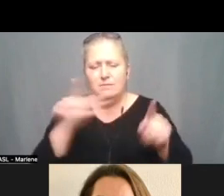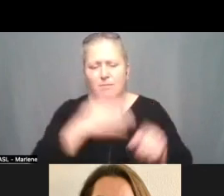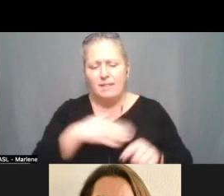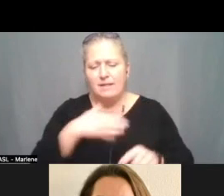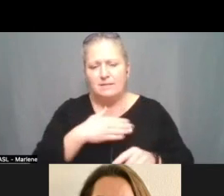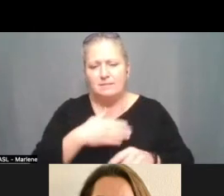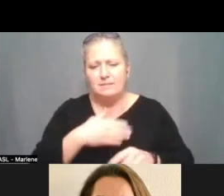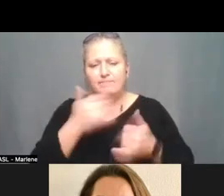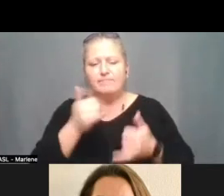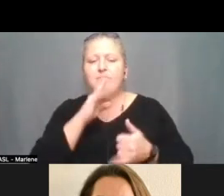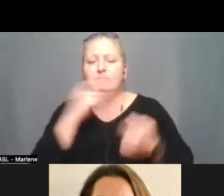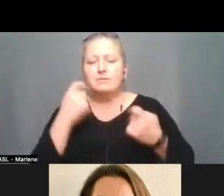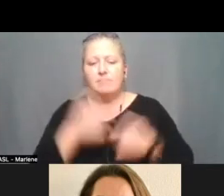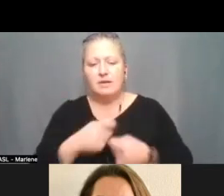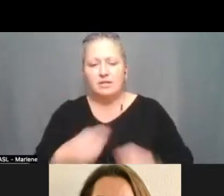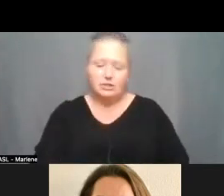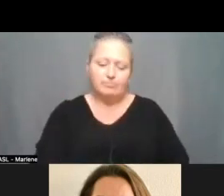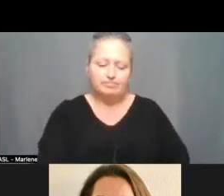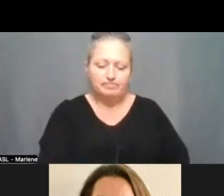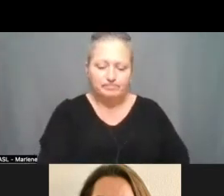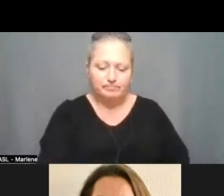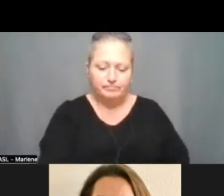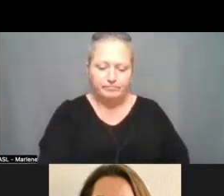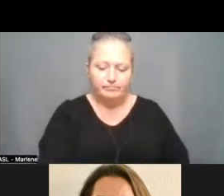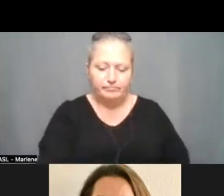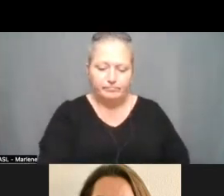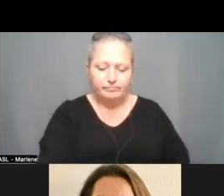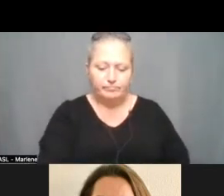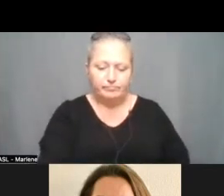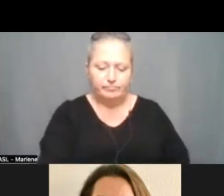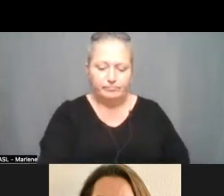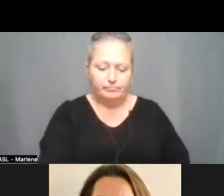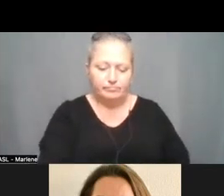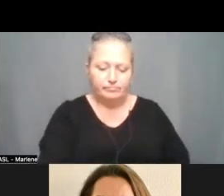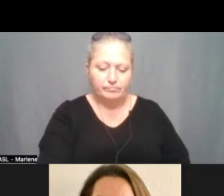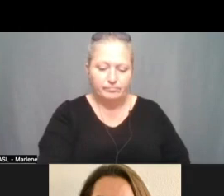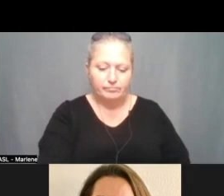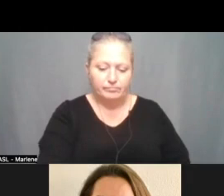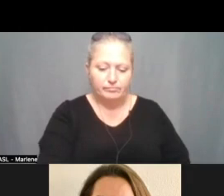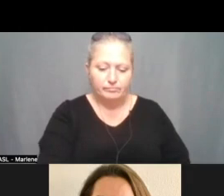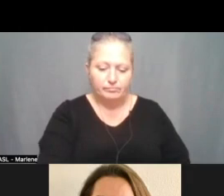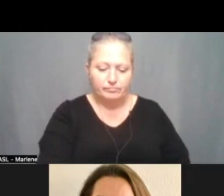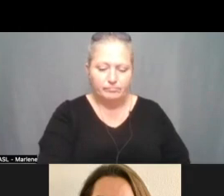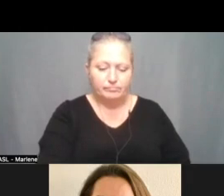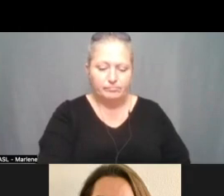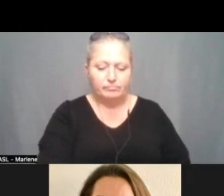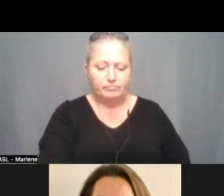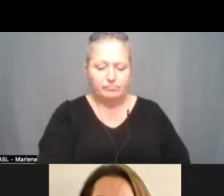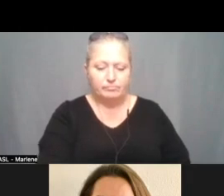Bienvenidos. Gracias por estar aquí. Por favor, si ocupa traducción, levante la mano. También puede,